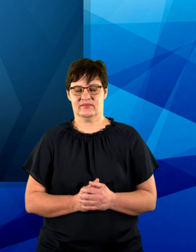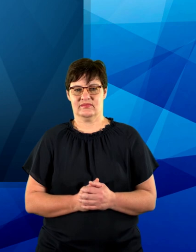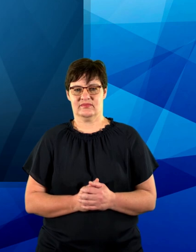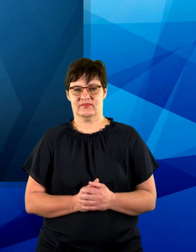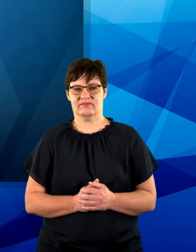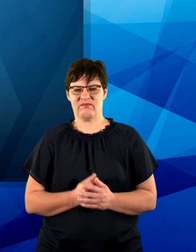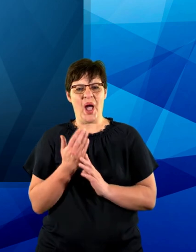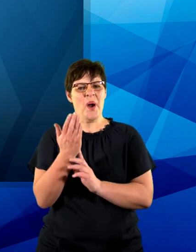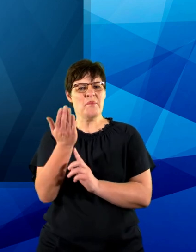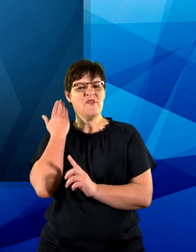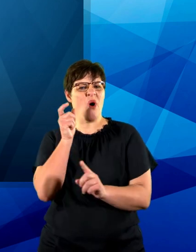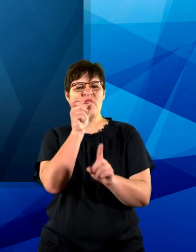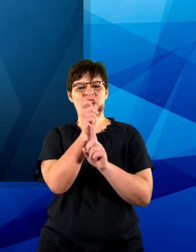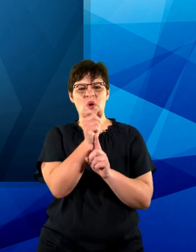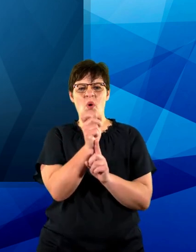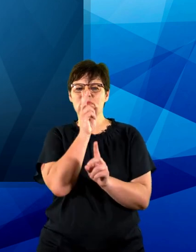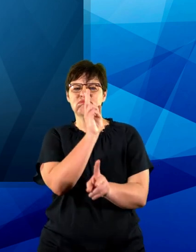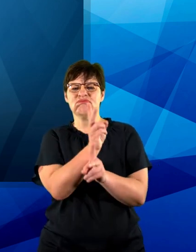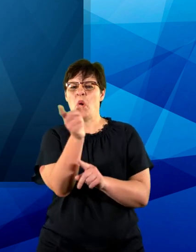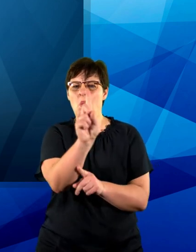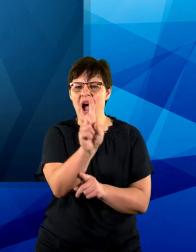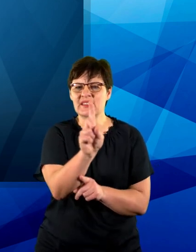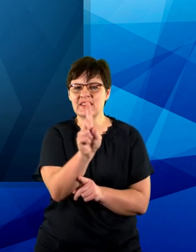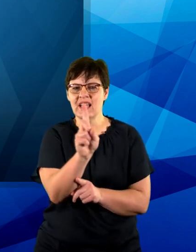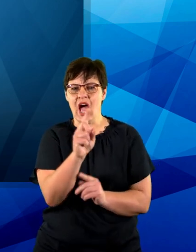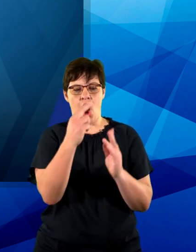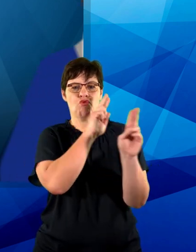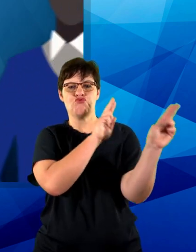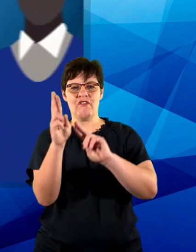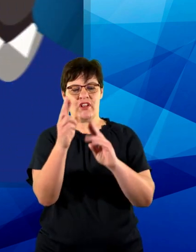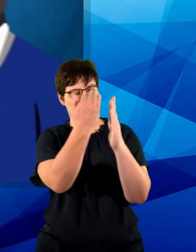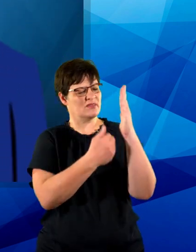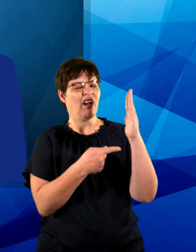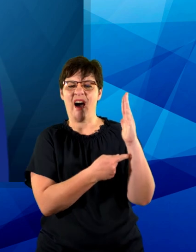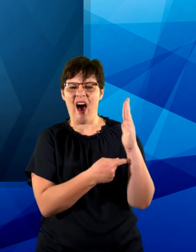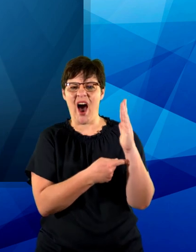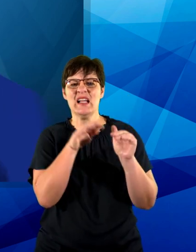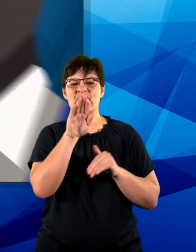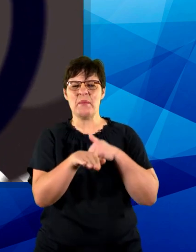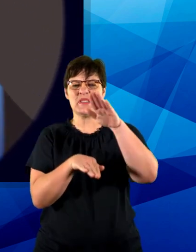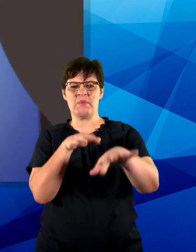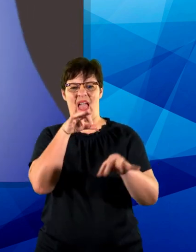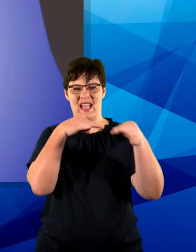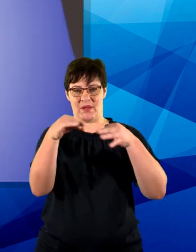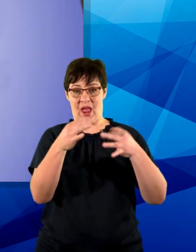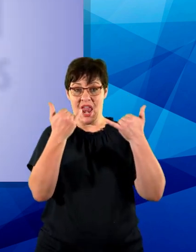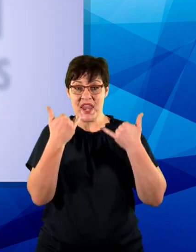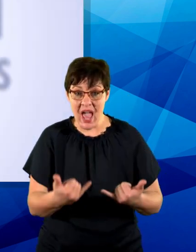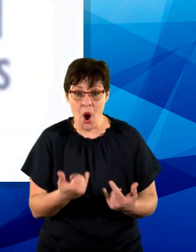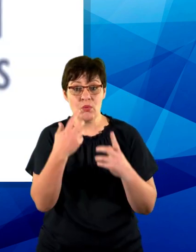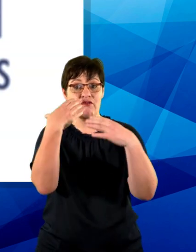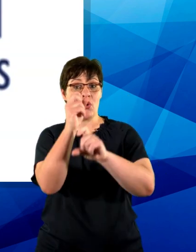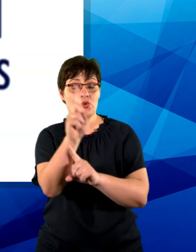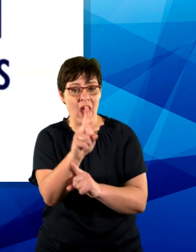In the previous video you watched a step-by-step introduction to referencing. This video reviews text references